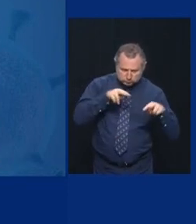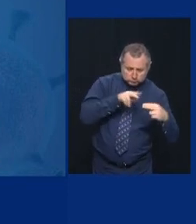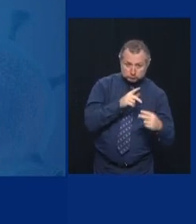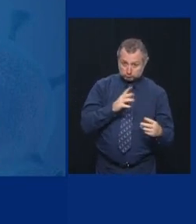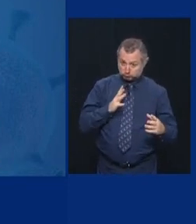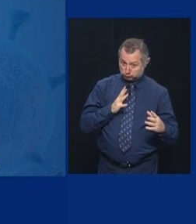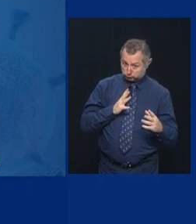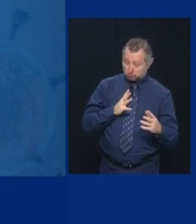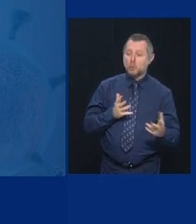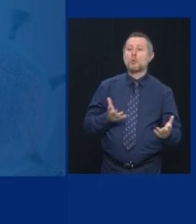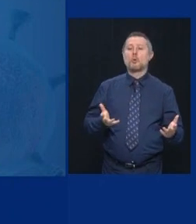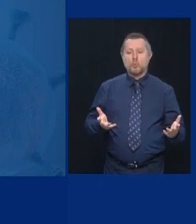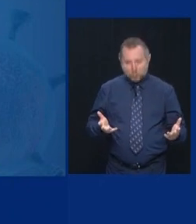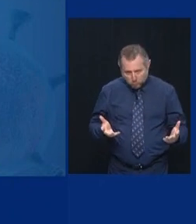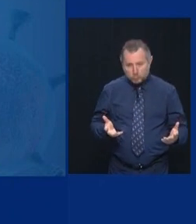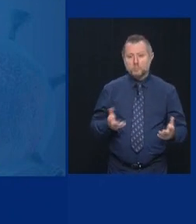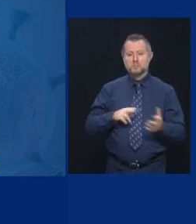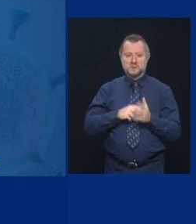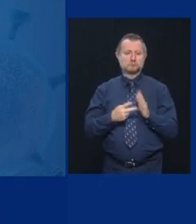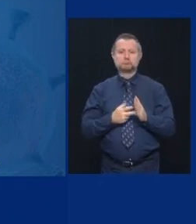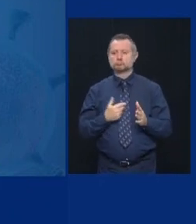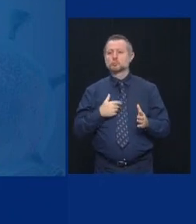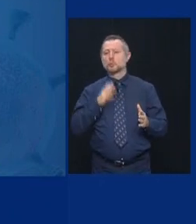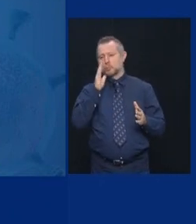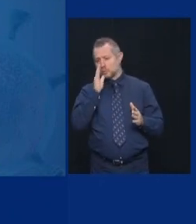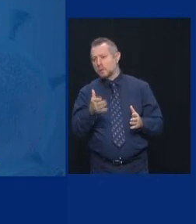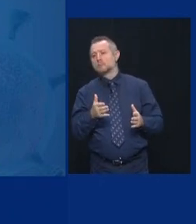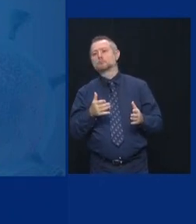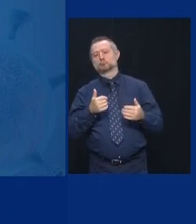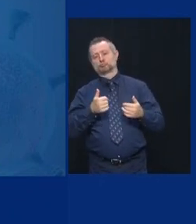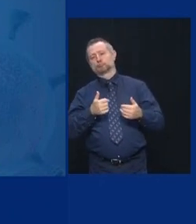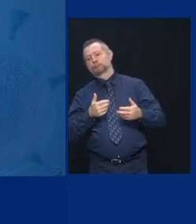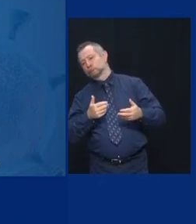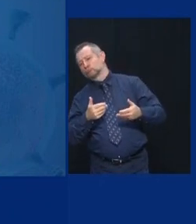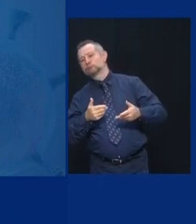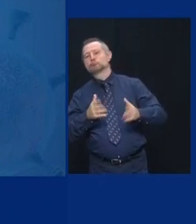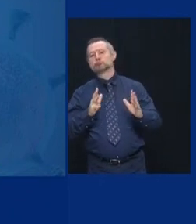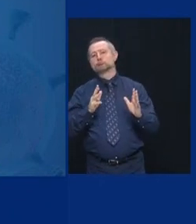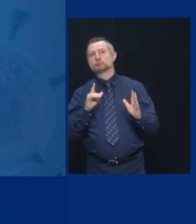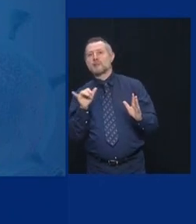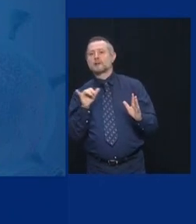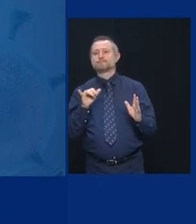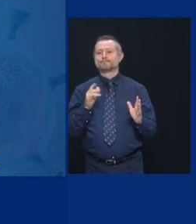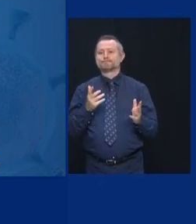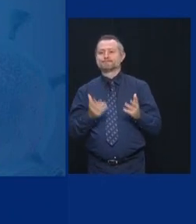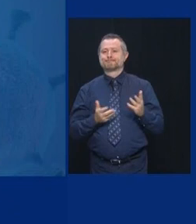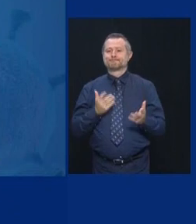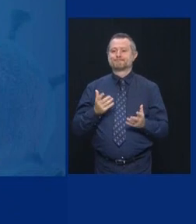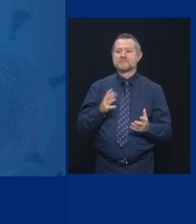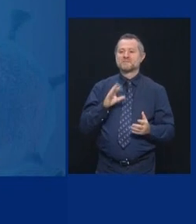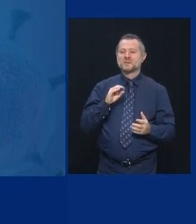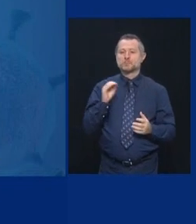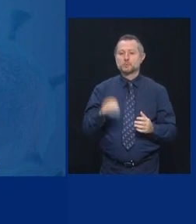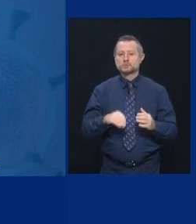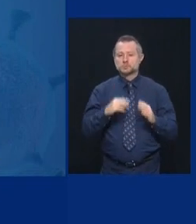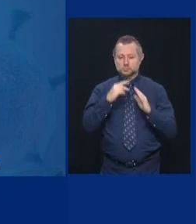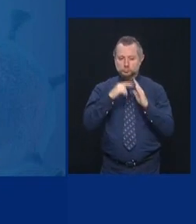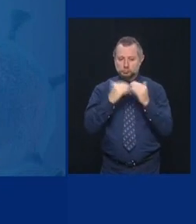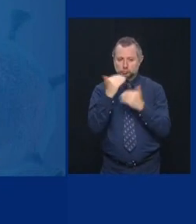then we will go with reduced guidance, 50% rules,